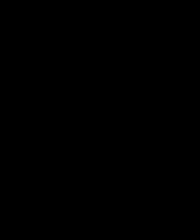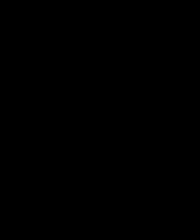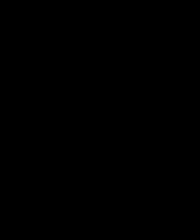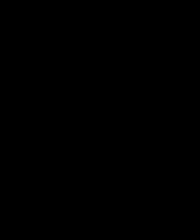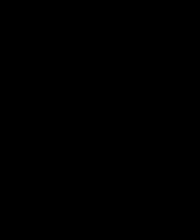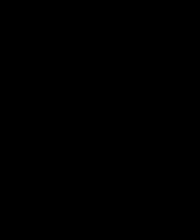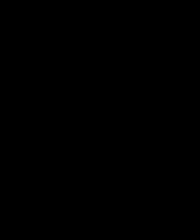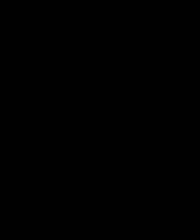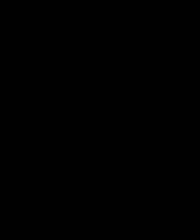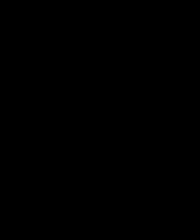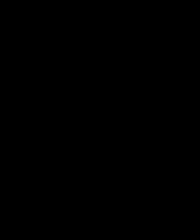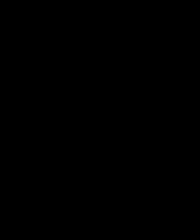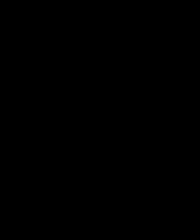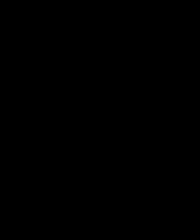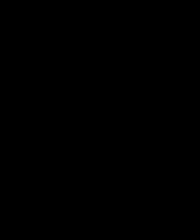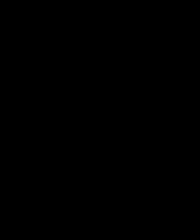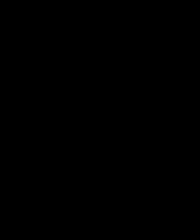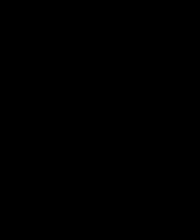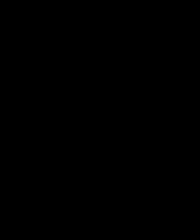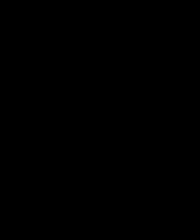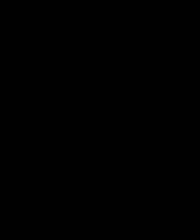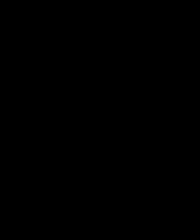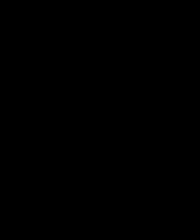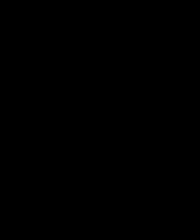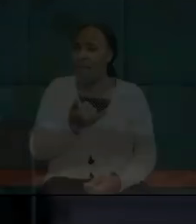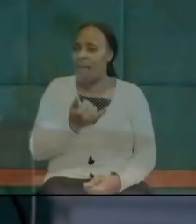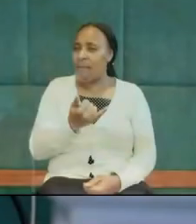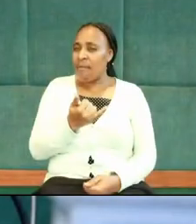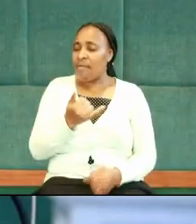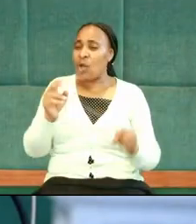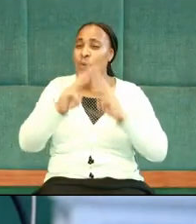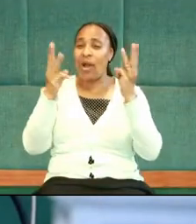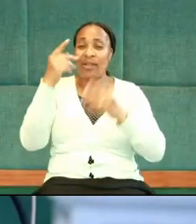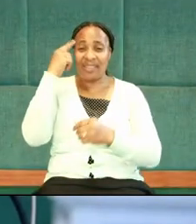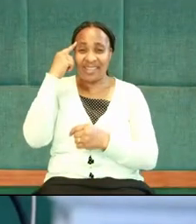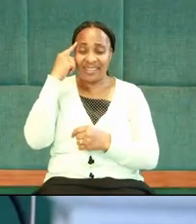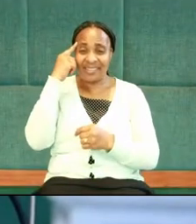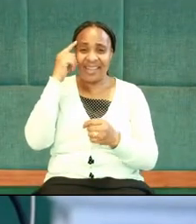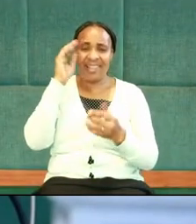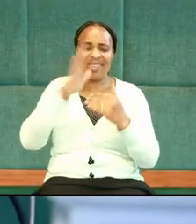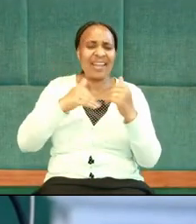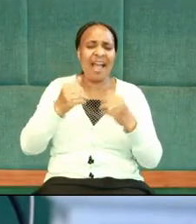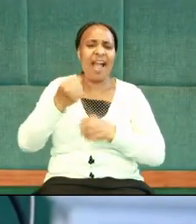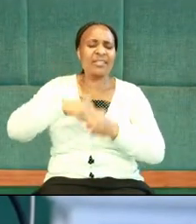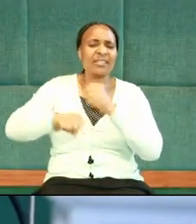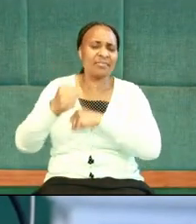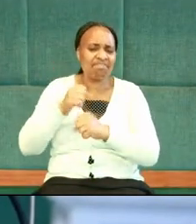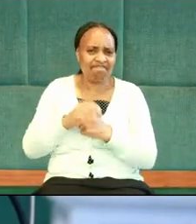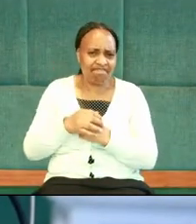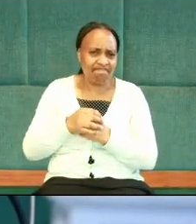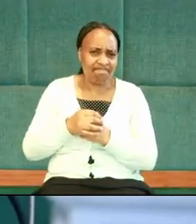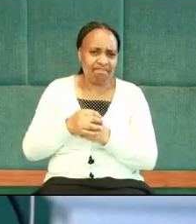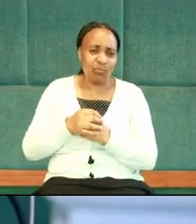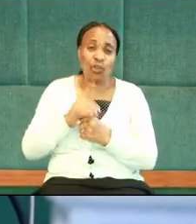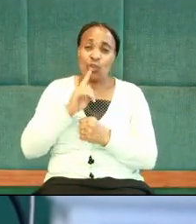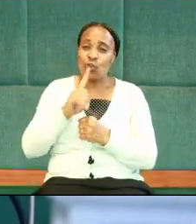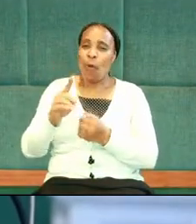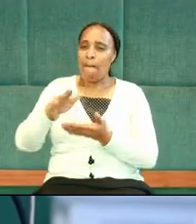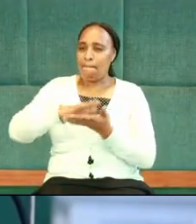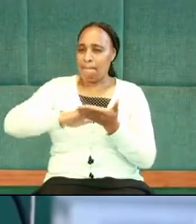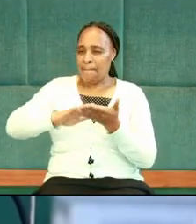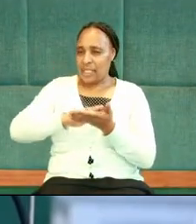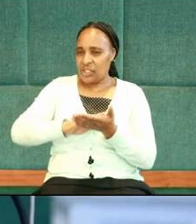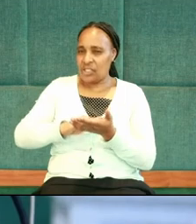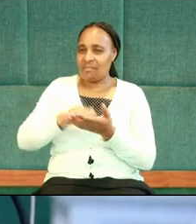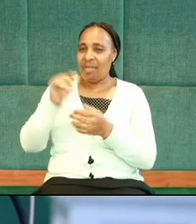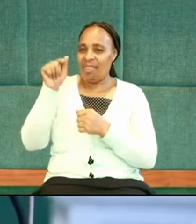feeling. This was the argument. Why is the world thinking instead of just acting? So based on this,